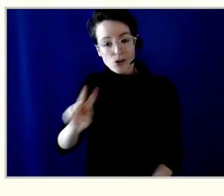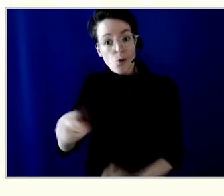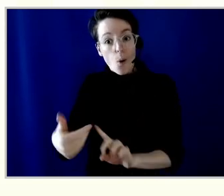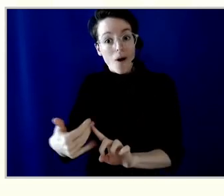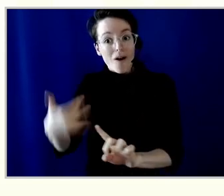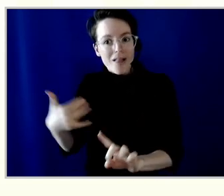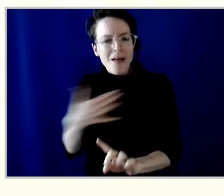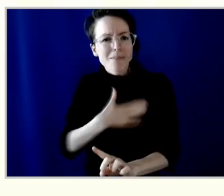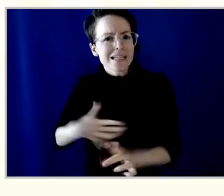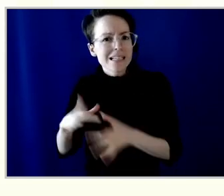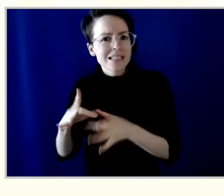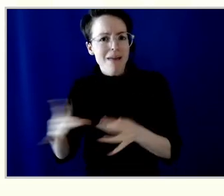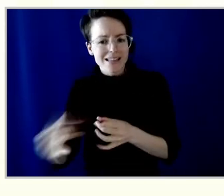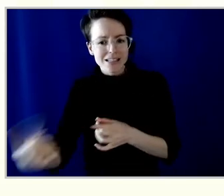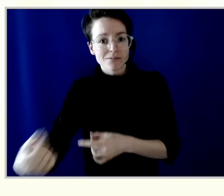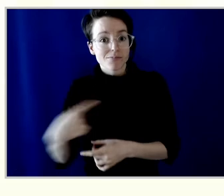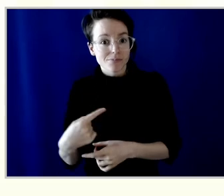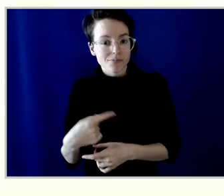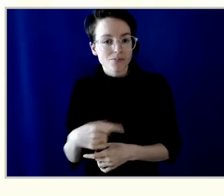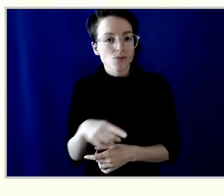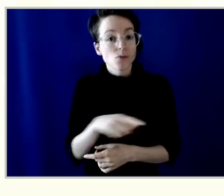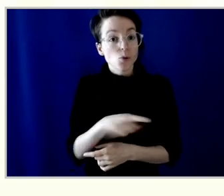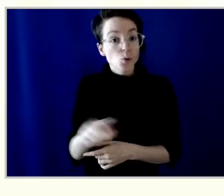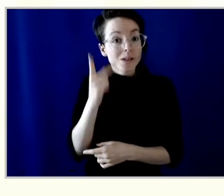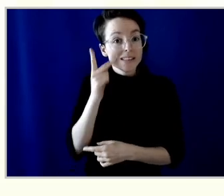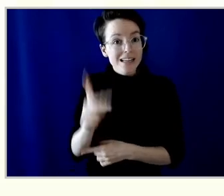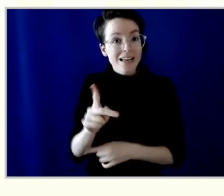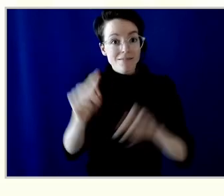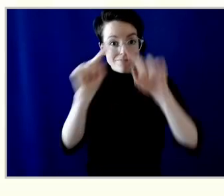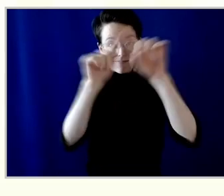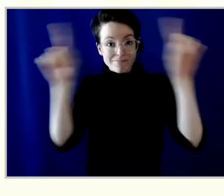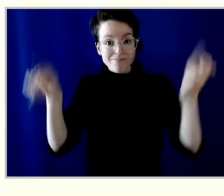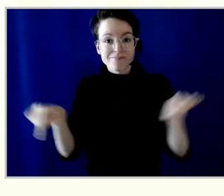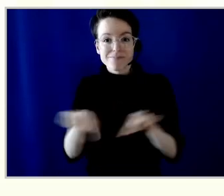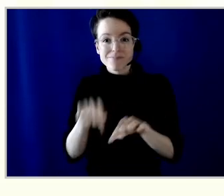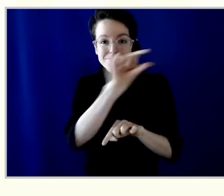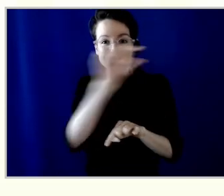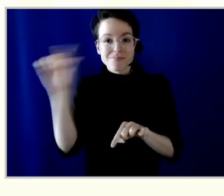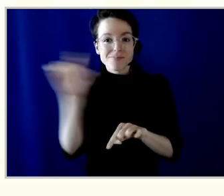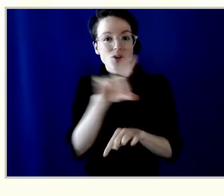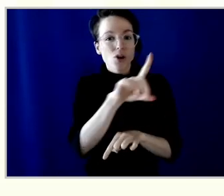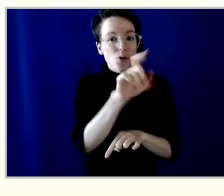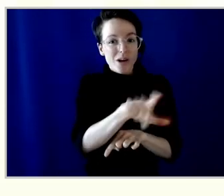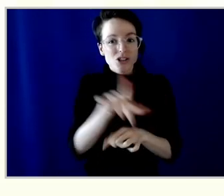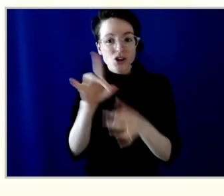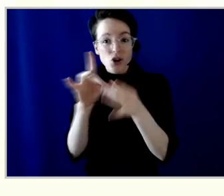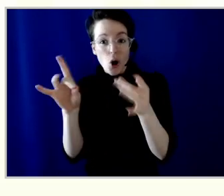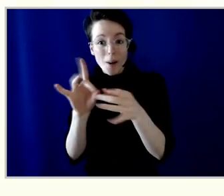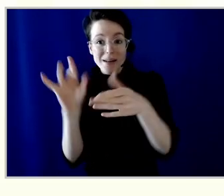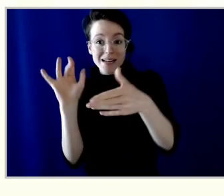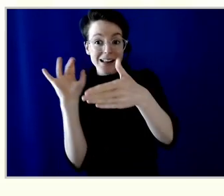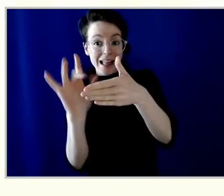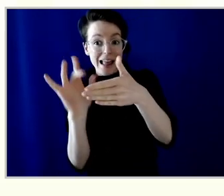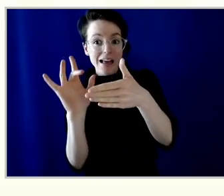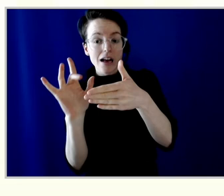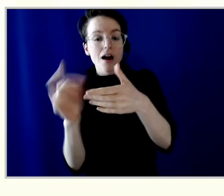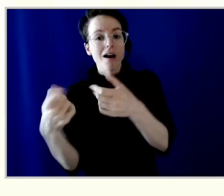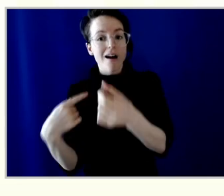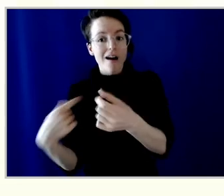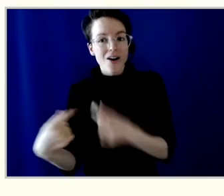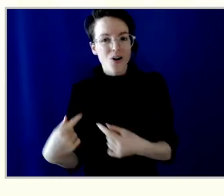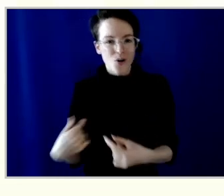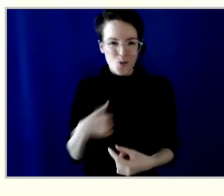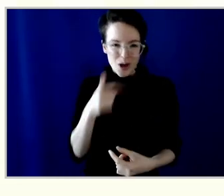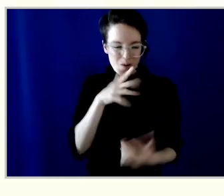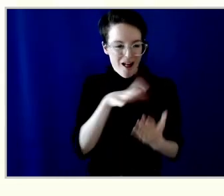do so by clicking on the questions and comments icon at the top of your screens. We'll be sure to share them with everyone. I know